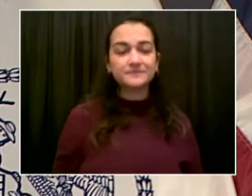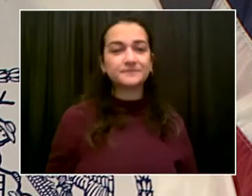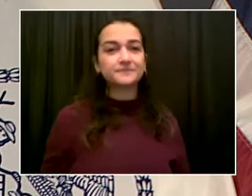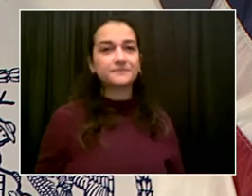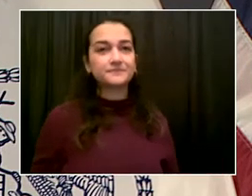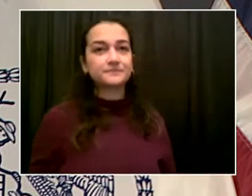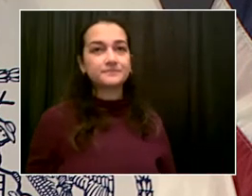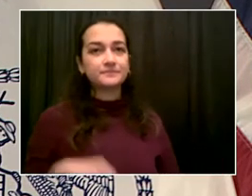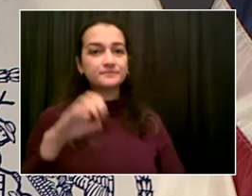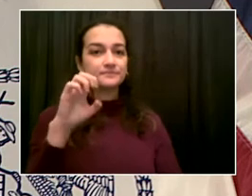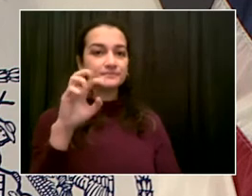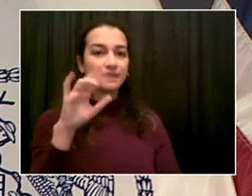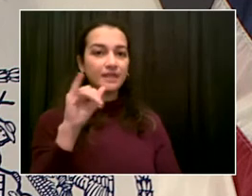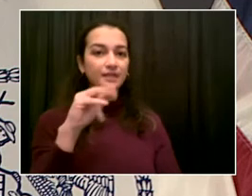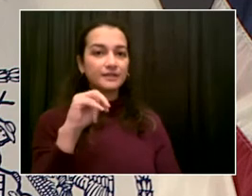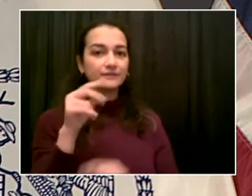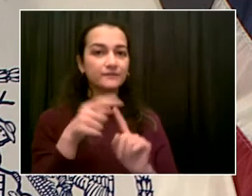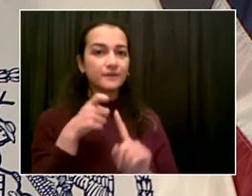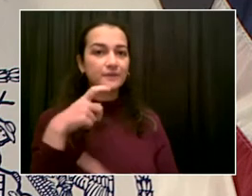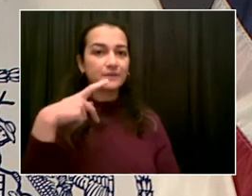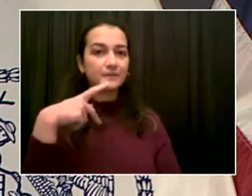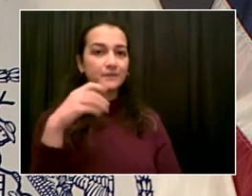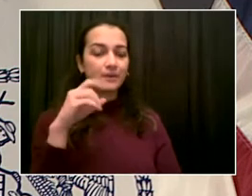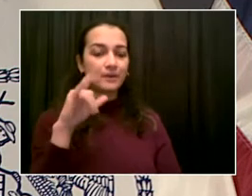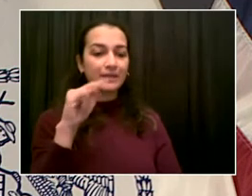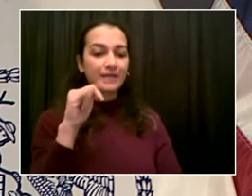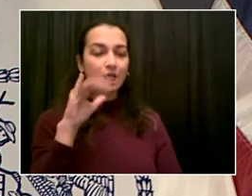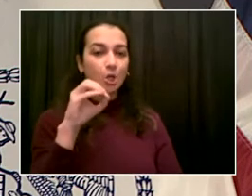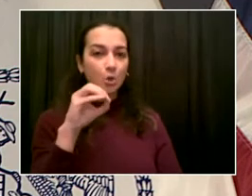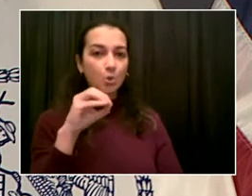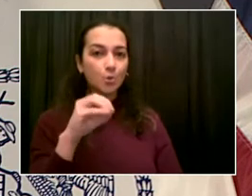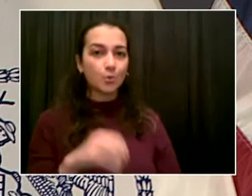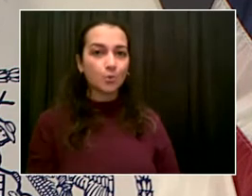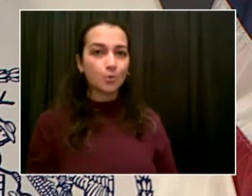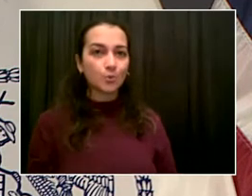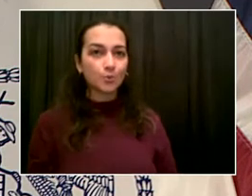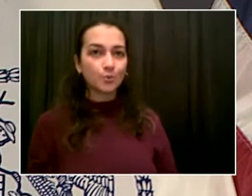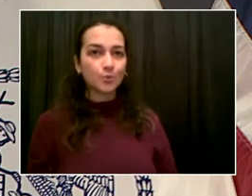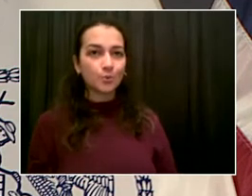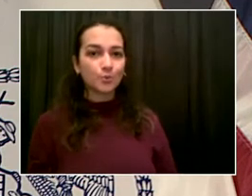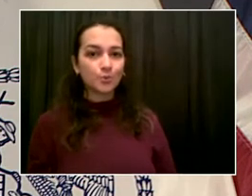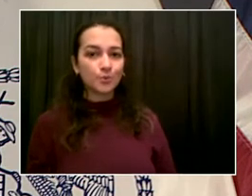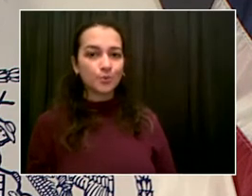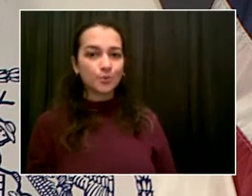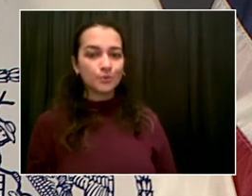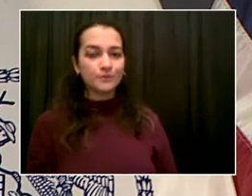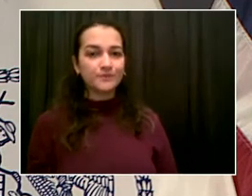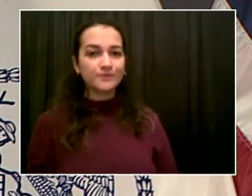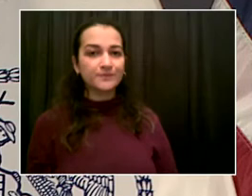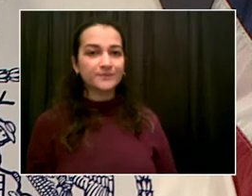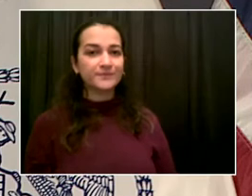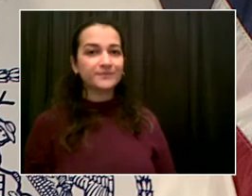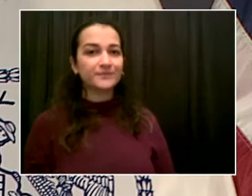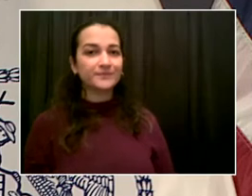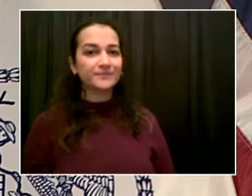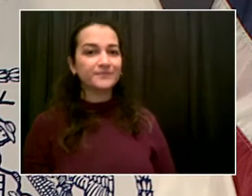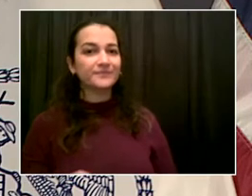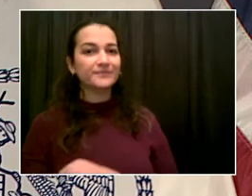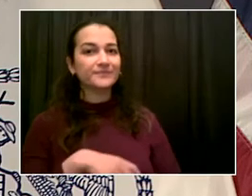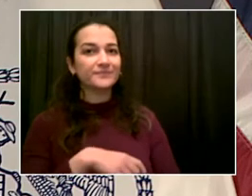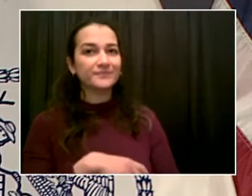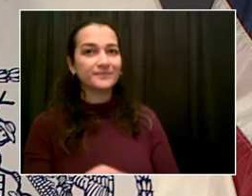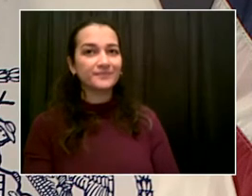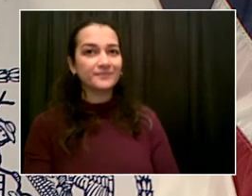Hello, Mr. Mayor. You know, Dana asked both of my questions, so we were very much on the same wavelength today. But I still, I just want to